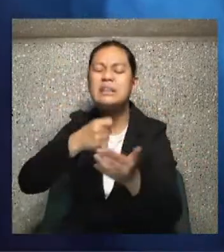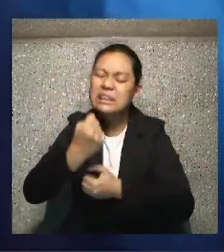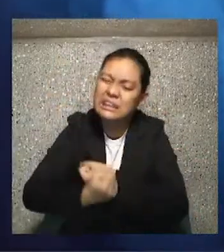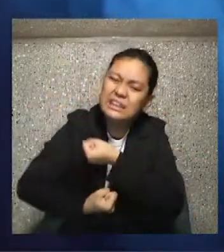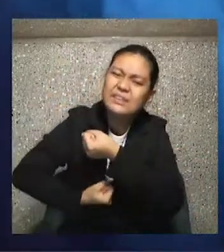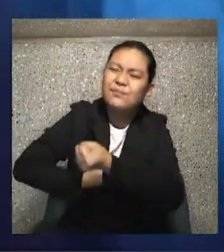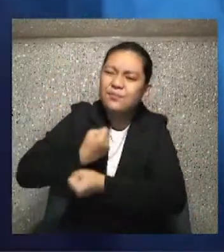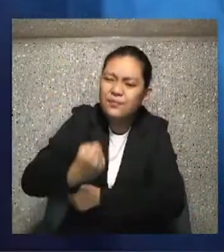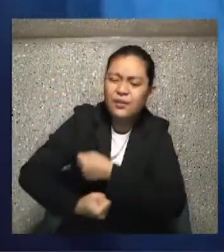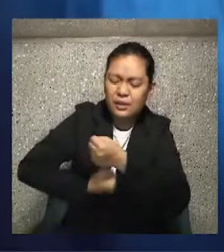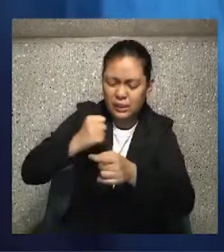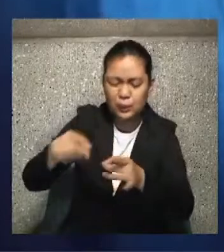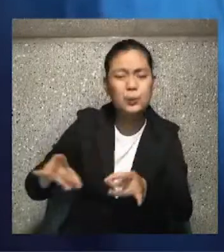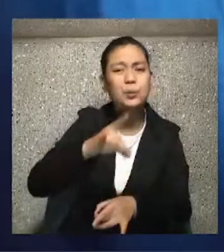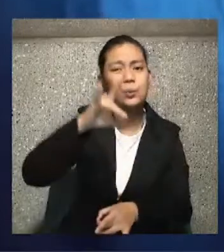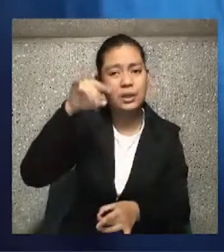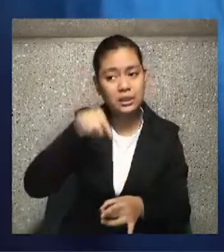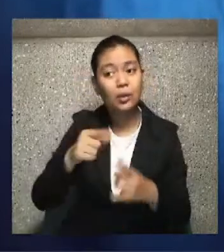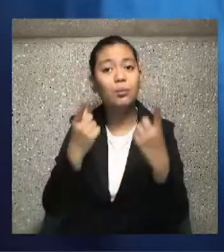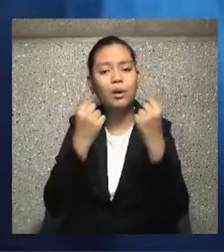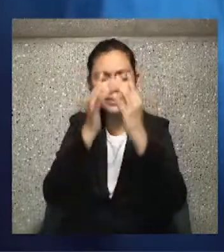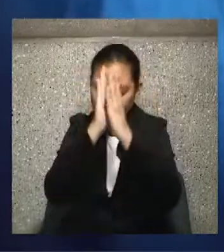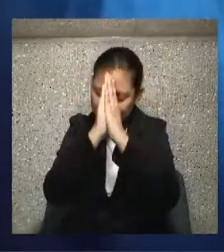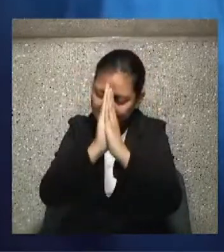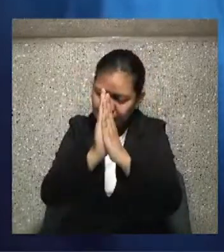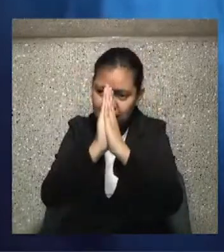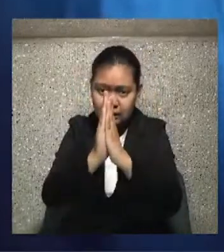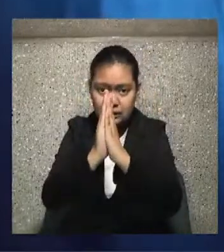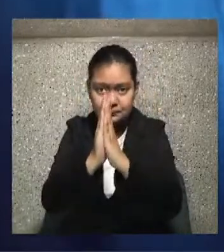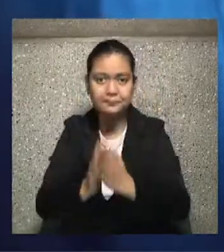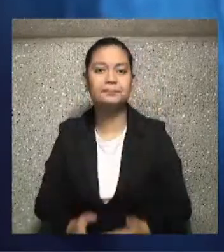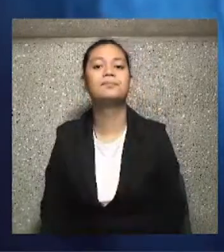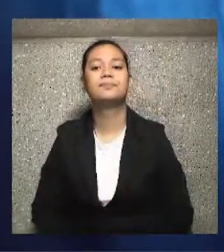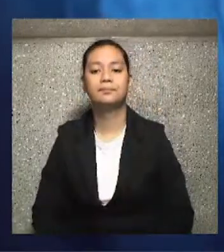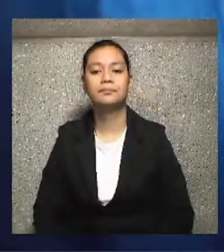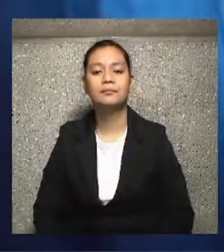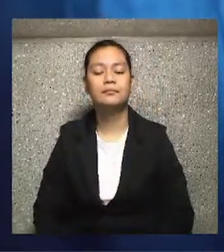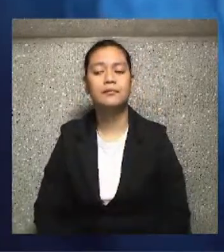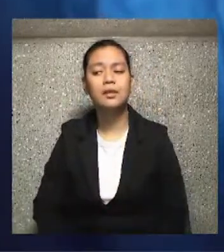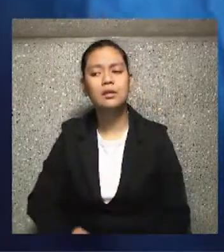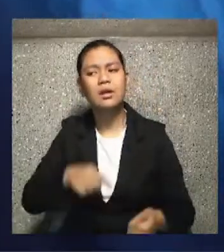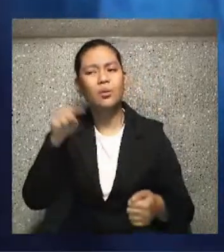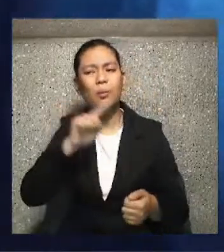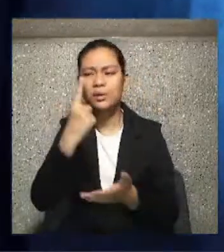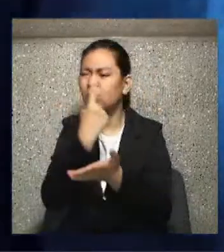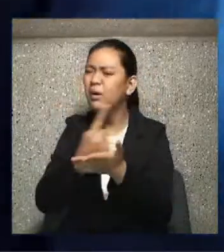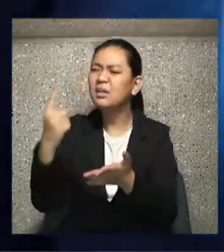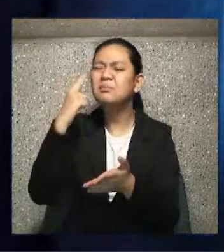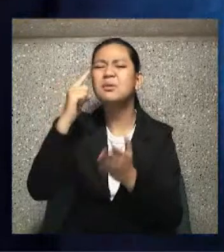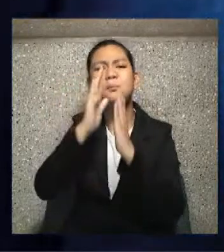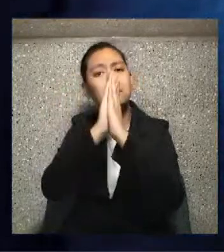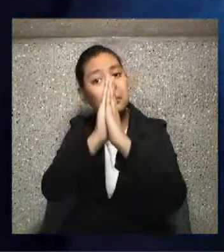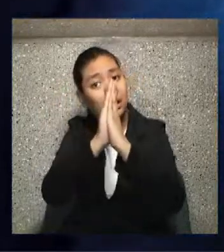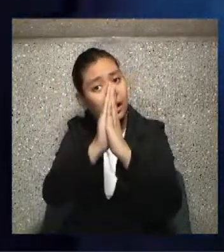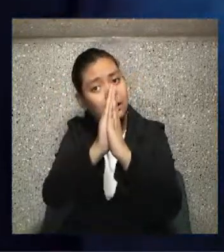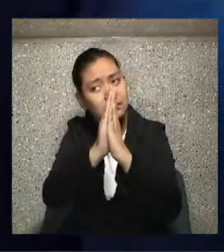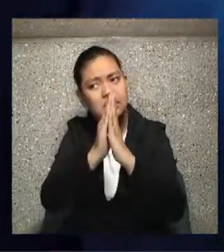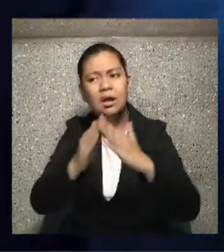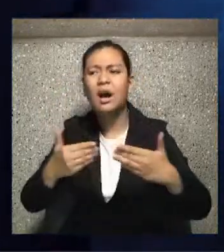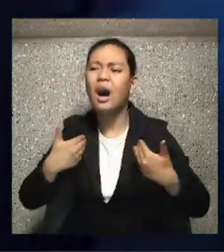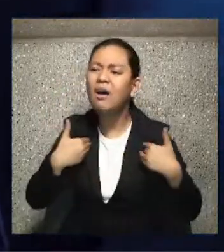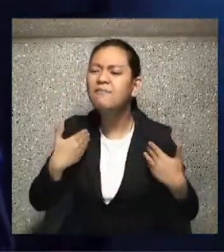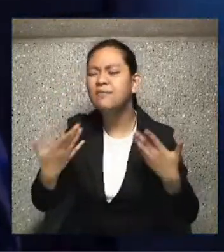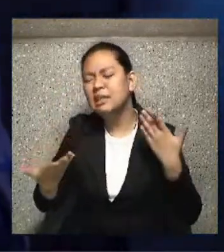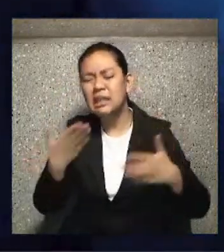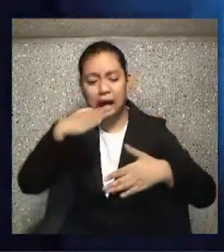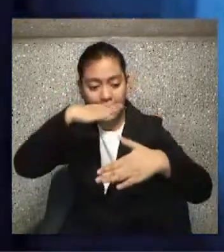First three. Next three. For those that have been there the longest. The next three. For those that are just about to go into heaven. And